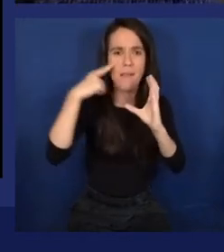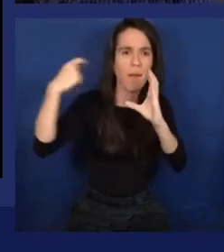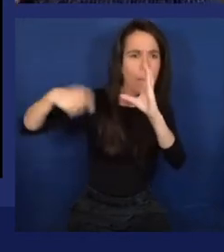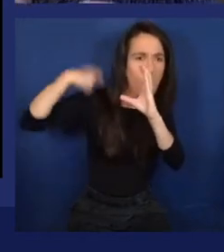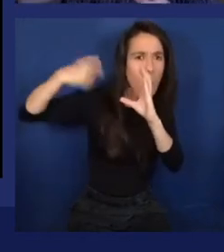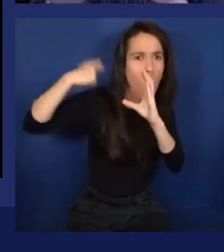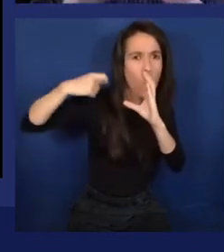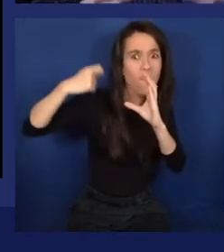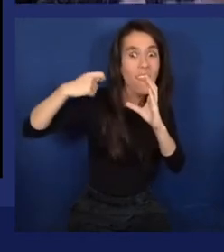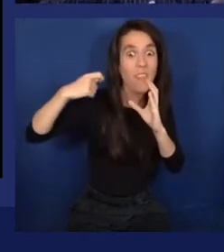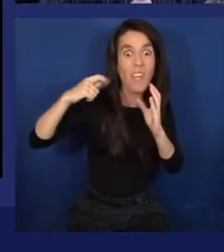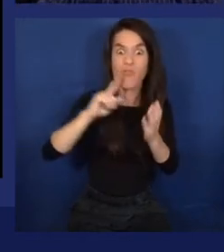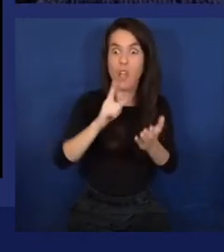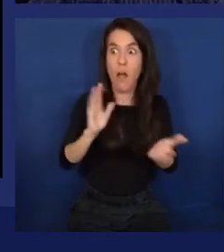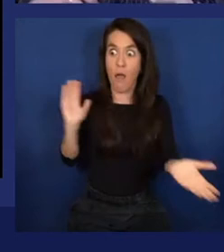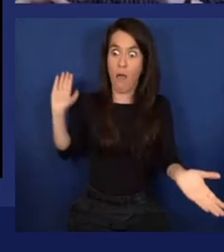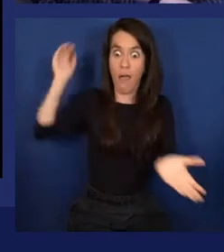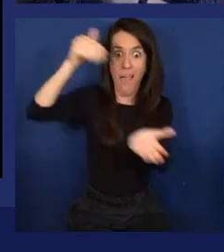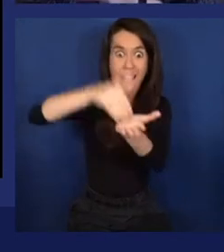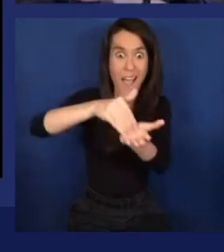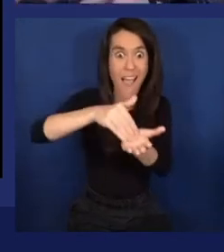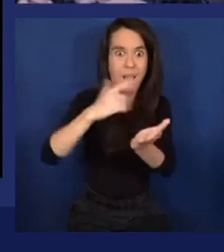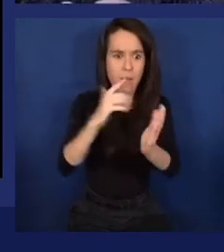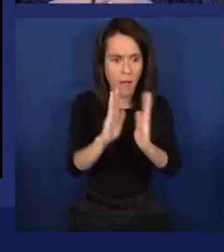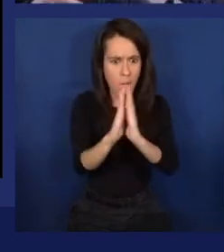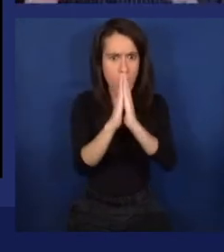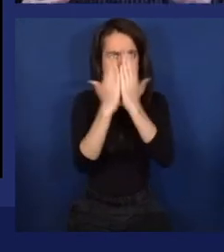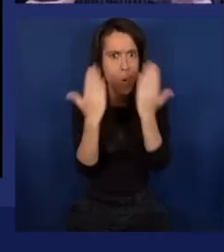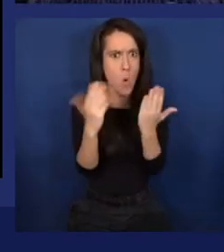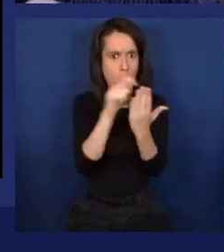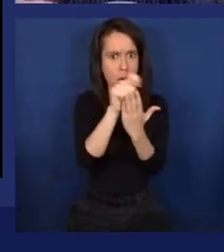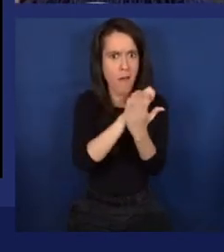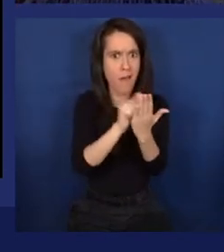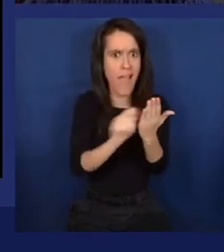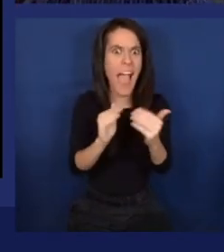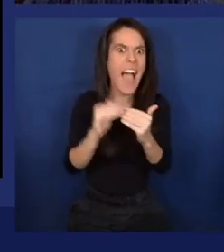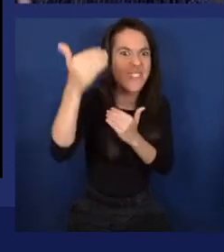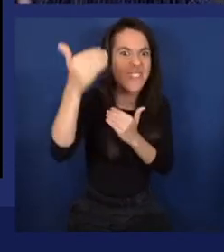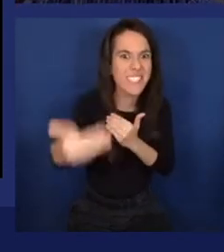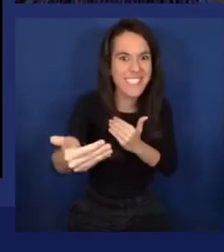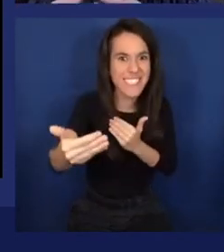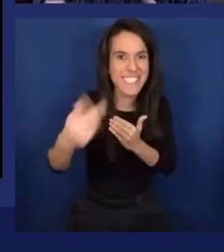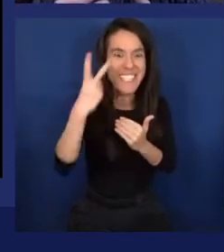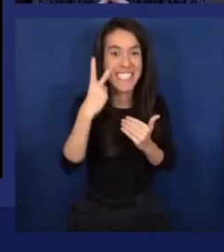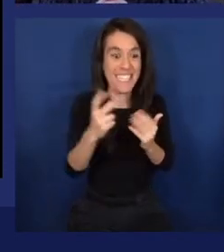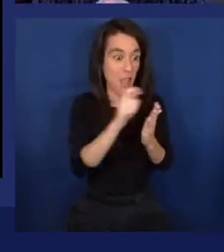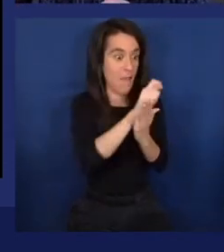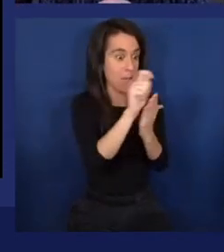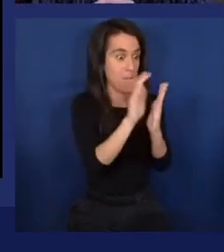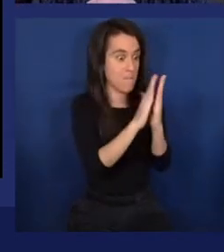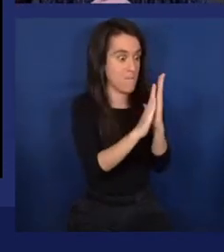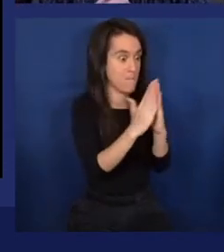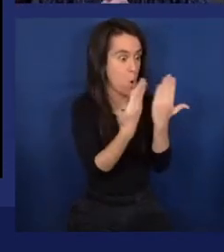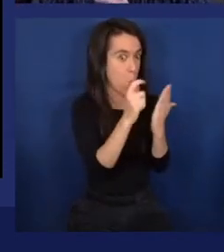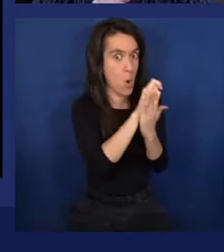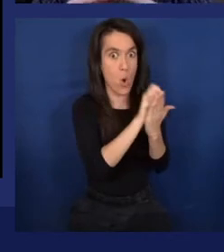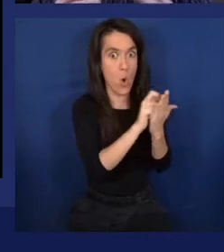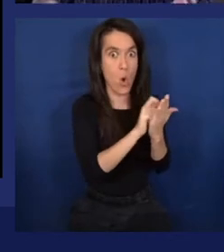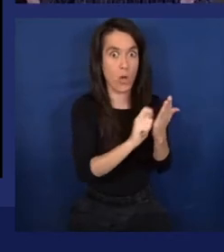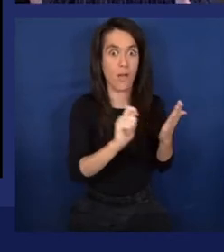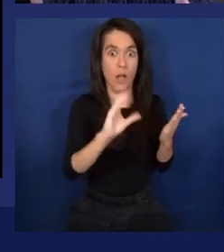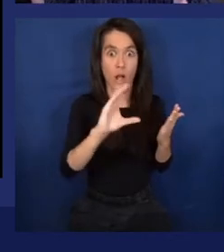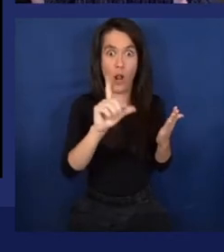So this was not a book adaptation of a movie. Rather, was a vision of a movie that became a book. But Arthur C. Clarke is a futurist.